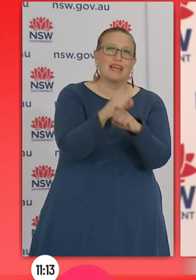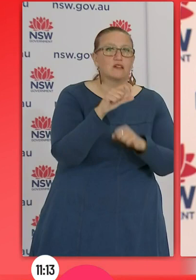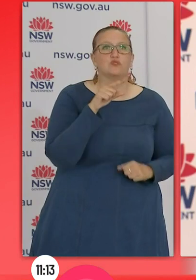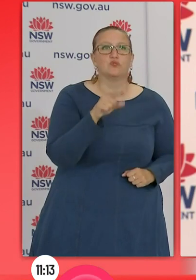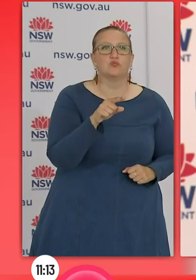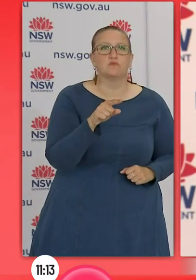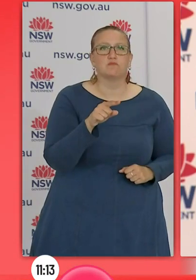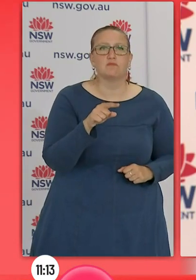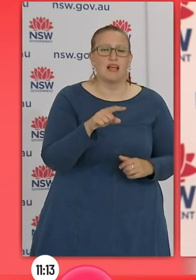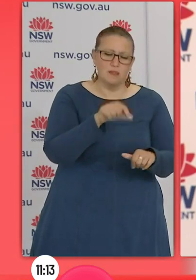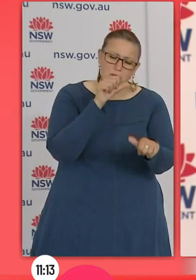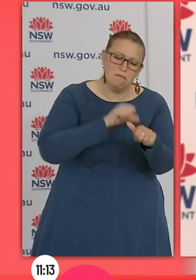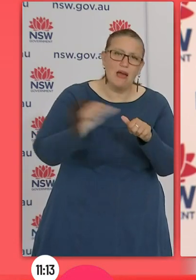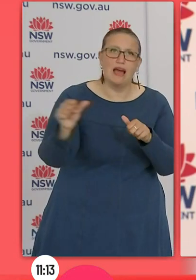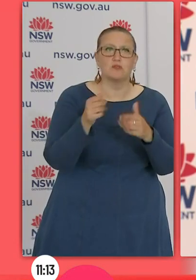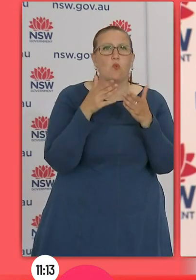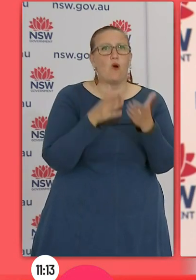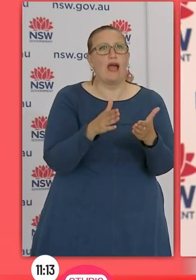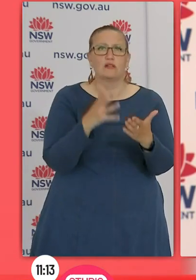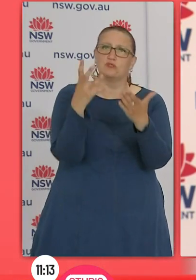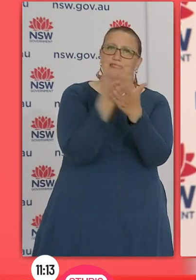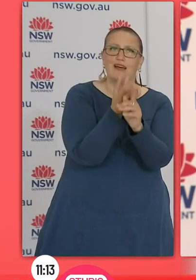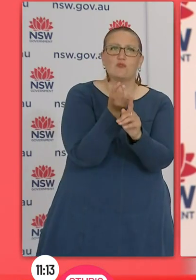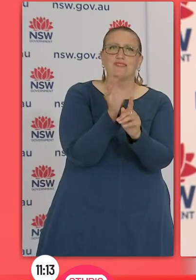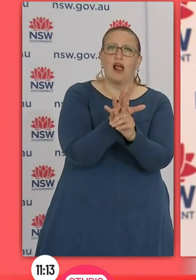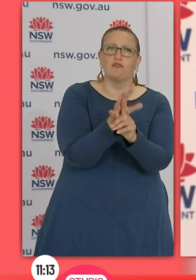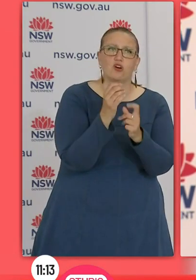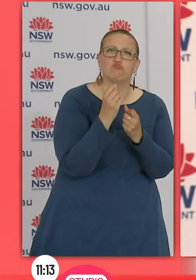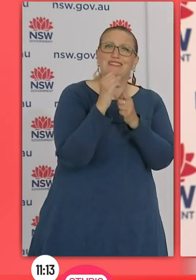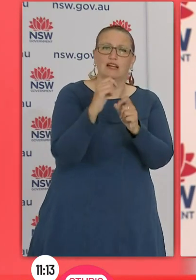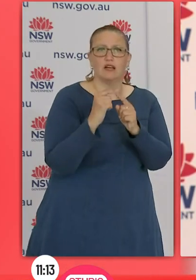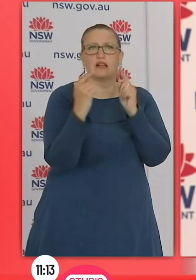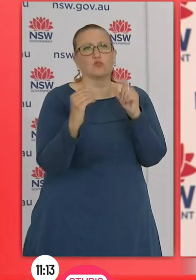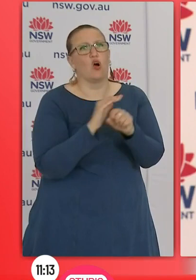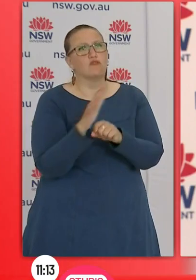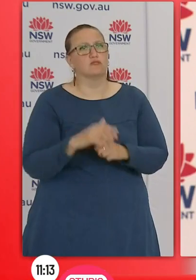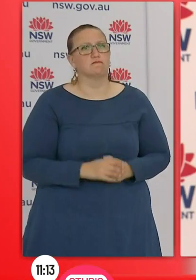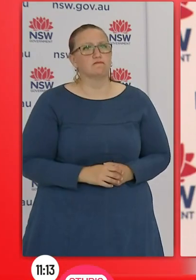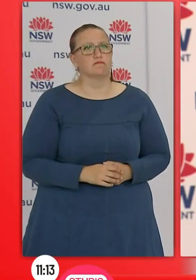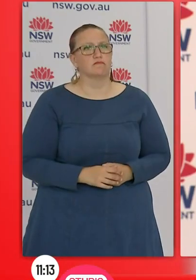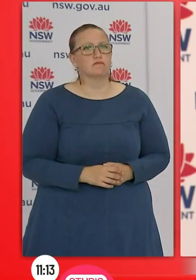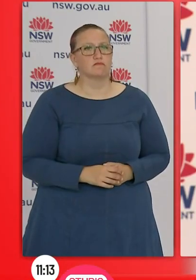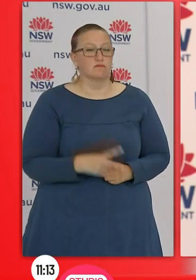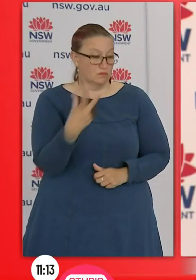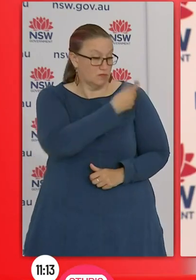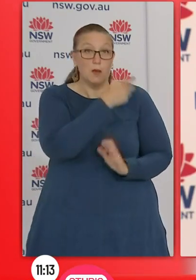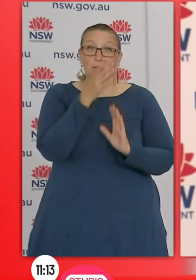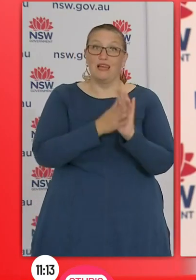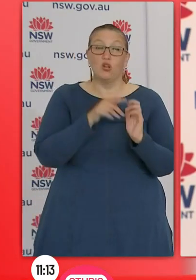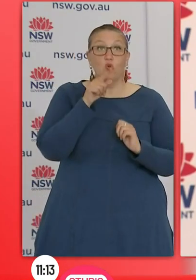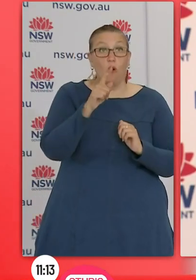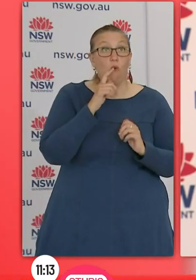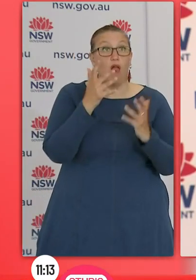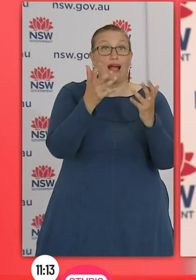available protection against the virus. They are effective in reducing the chances of catching the